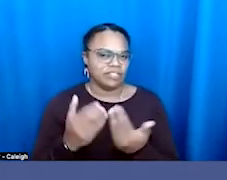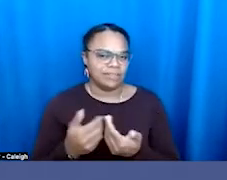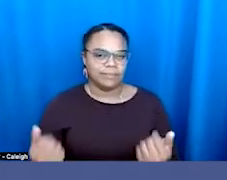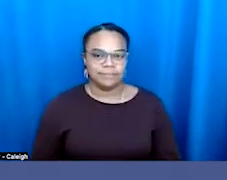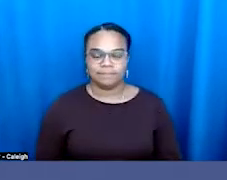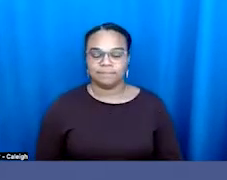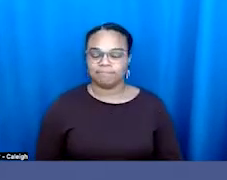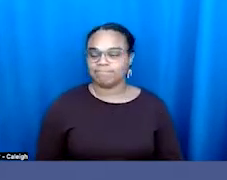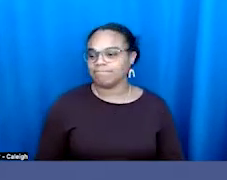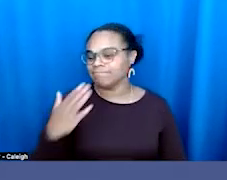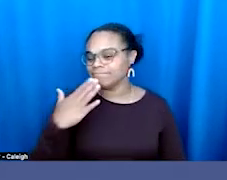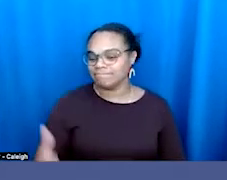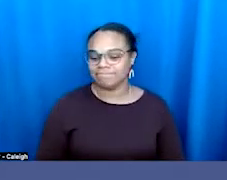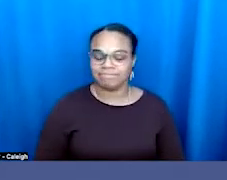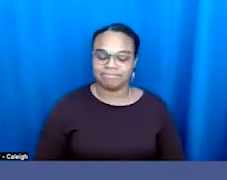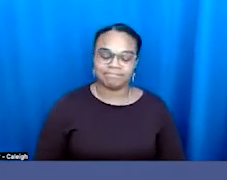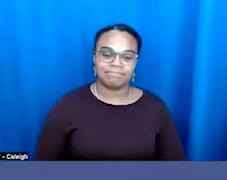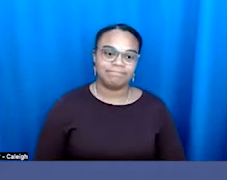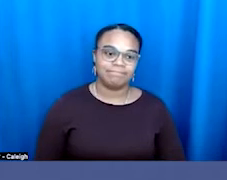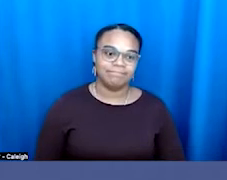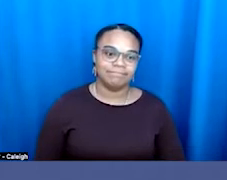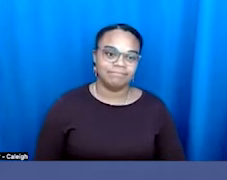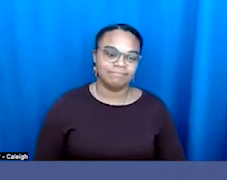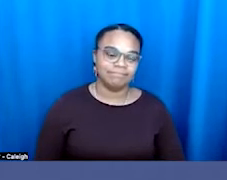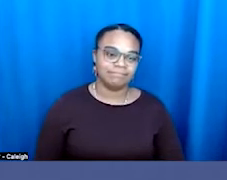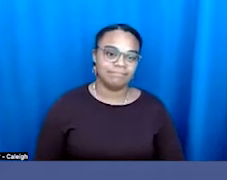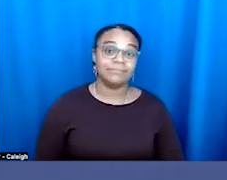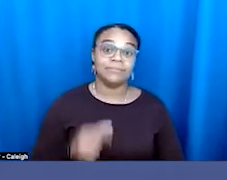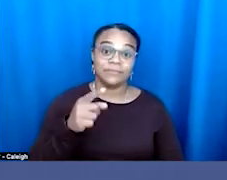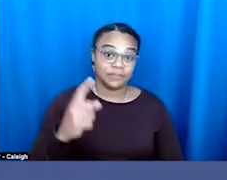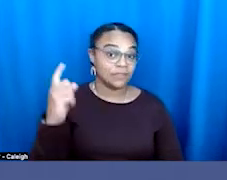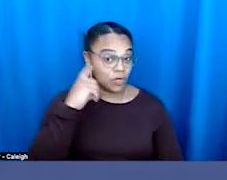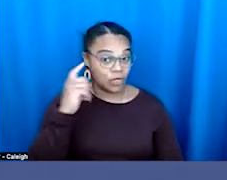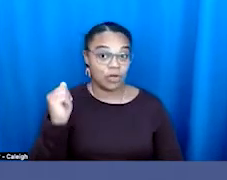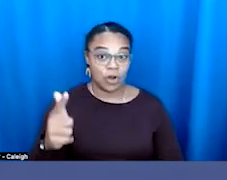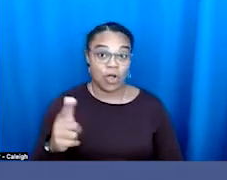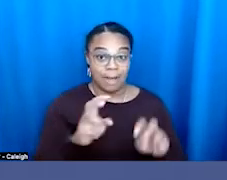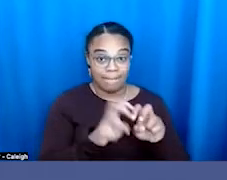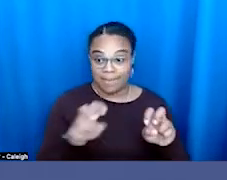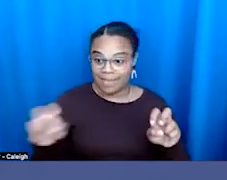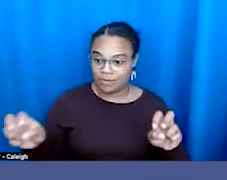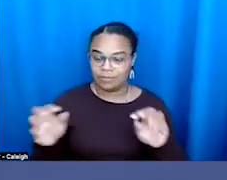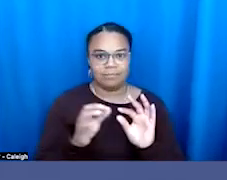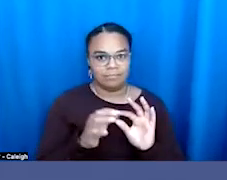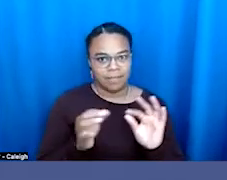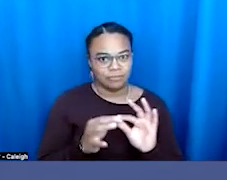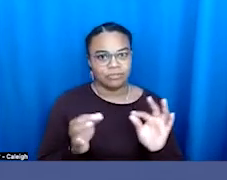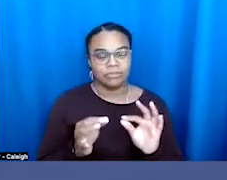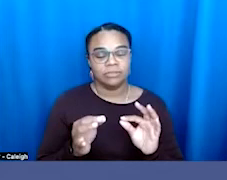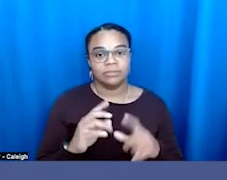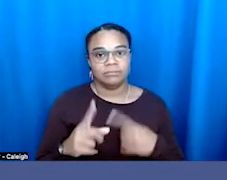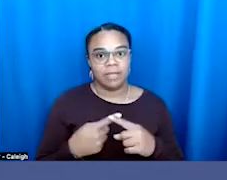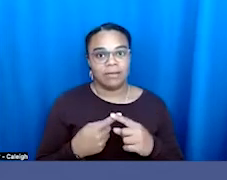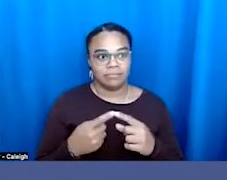Thank you. Um, you've heard from, uh, all of our panelists, right, civic engagement as a key,